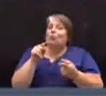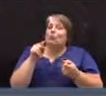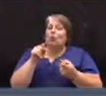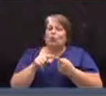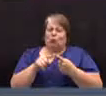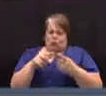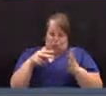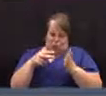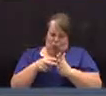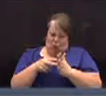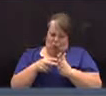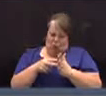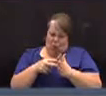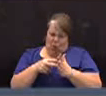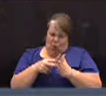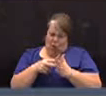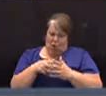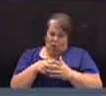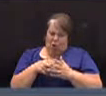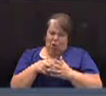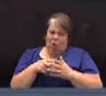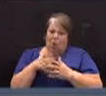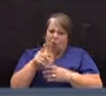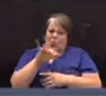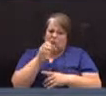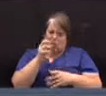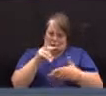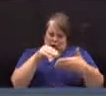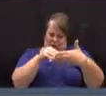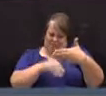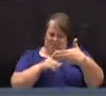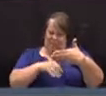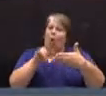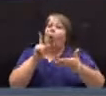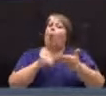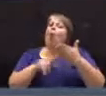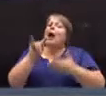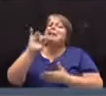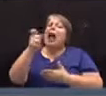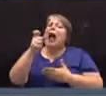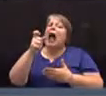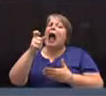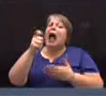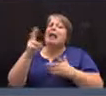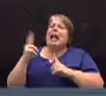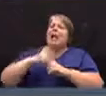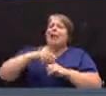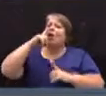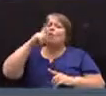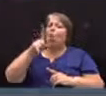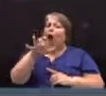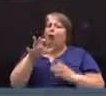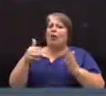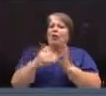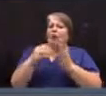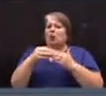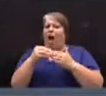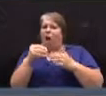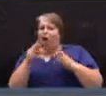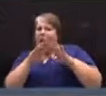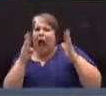show, as John has in the lower half of this memo, what the tax implications would be for a $100,000 house,